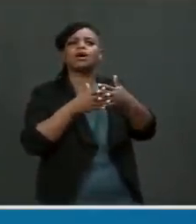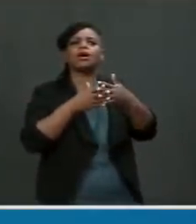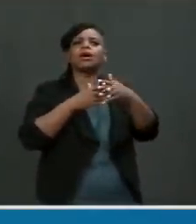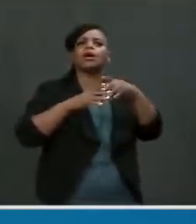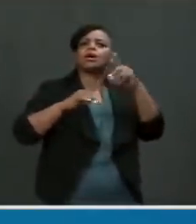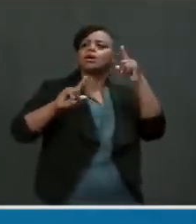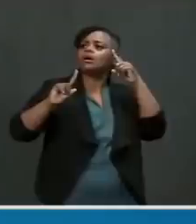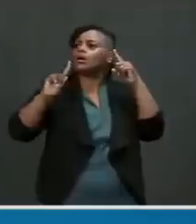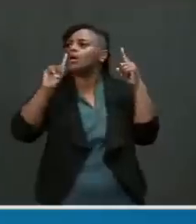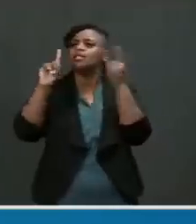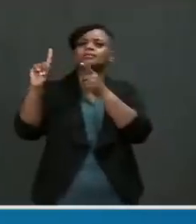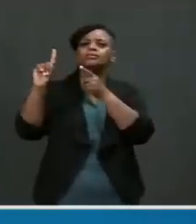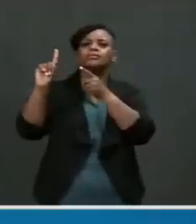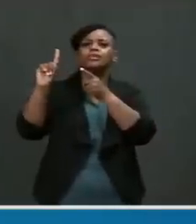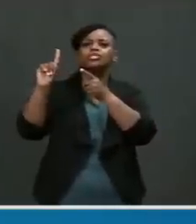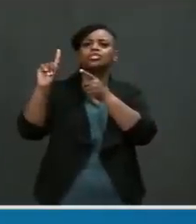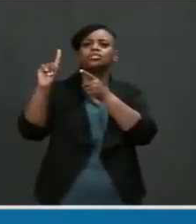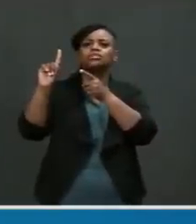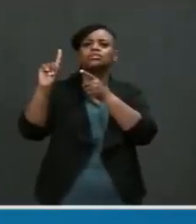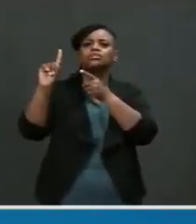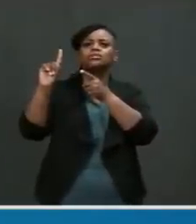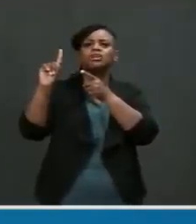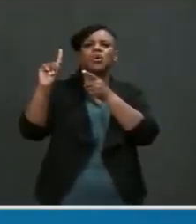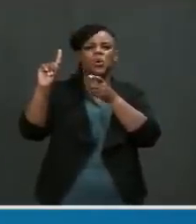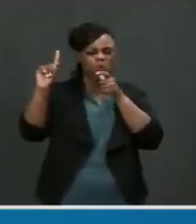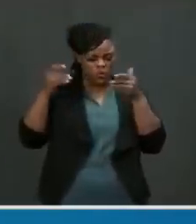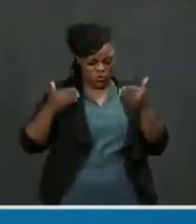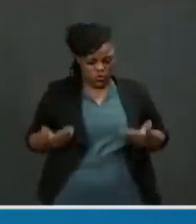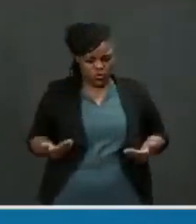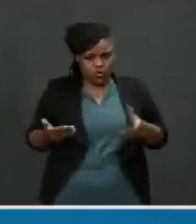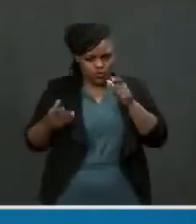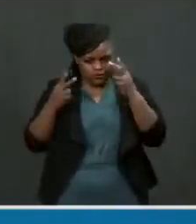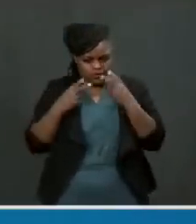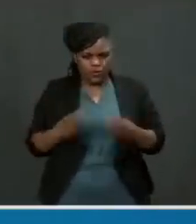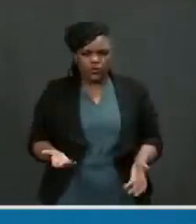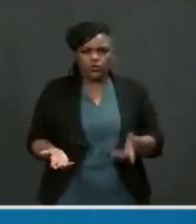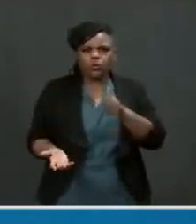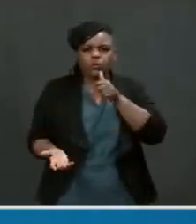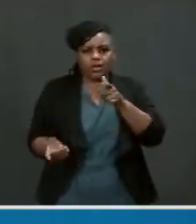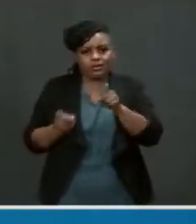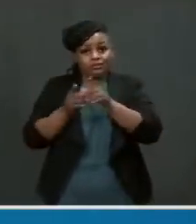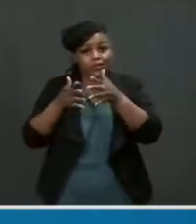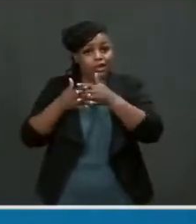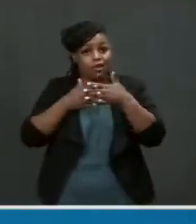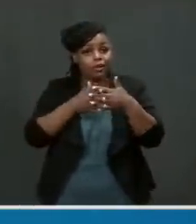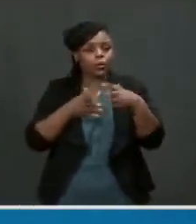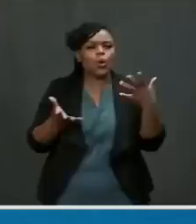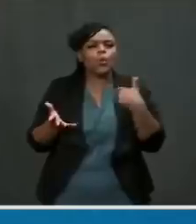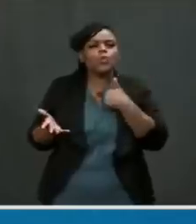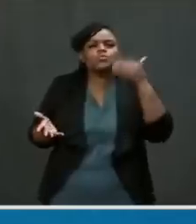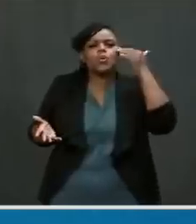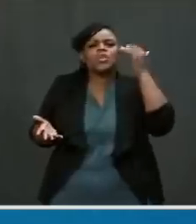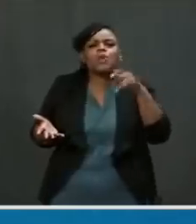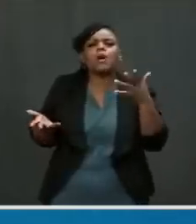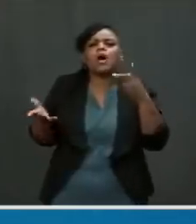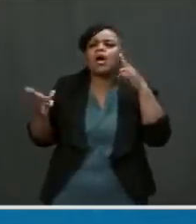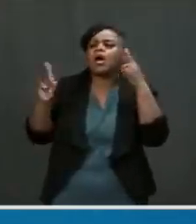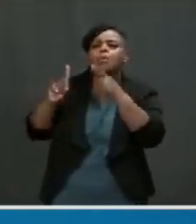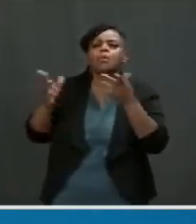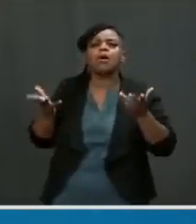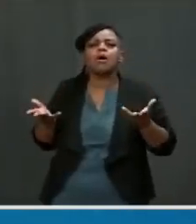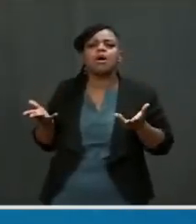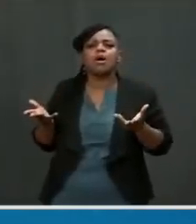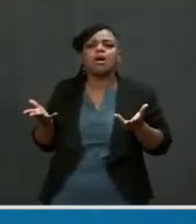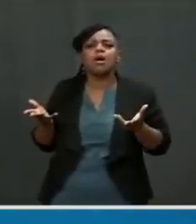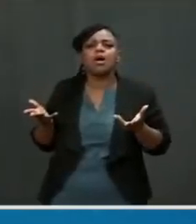The very nature of who we are is we know how to aspire. To see things that can